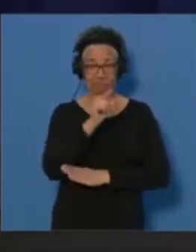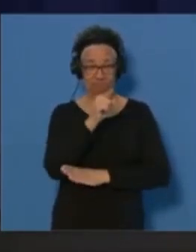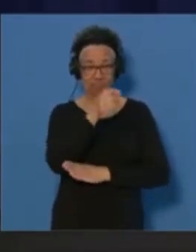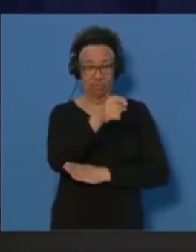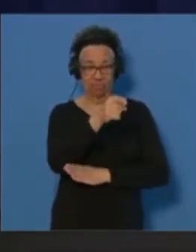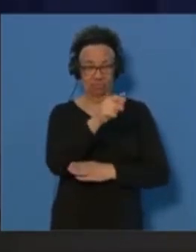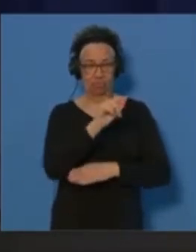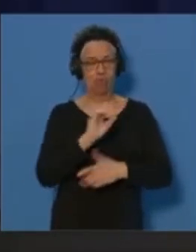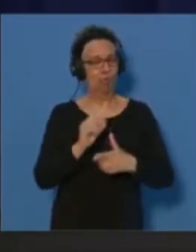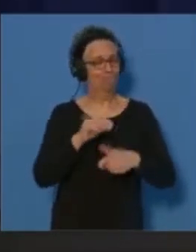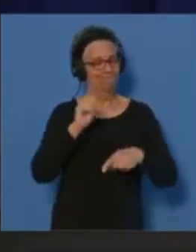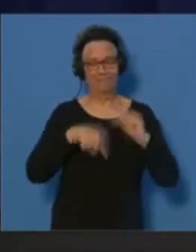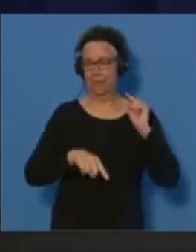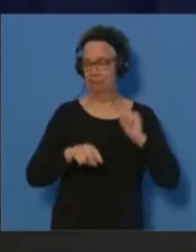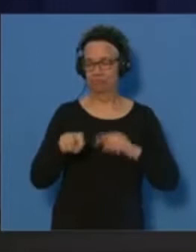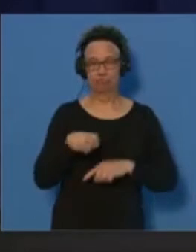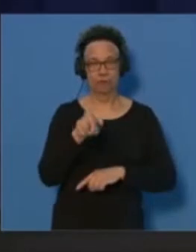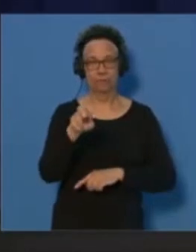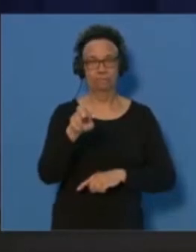to travel.